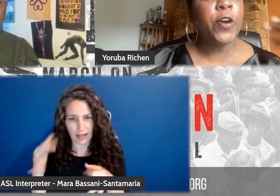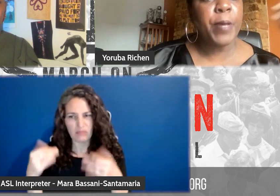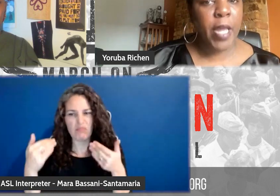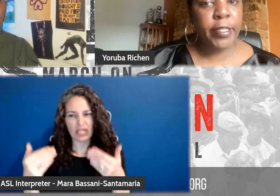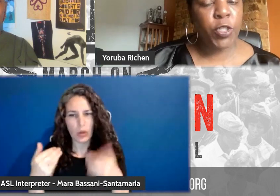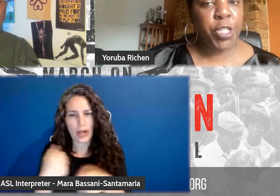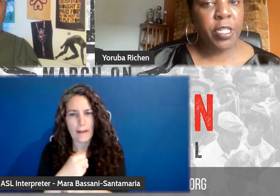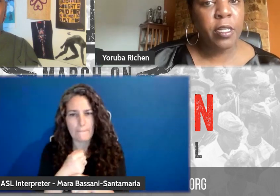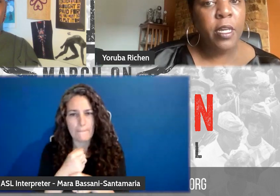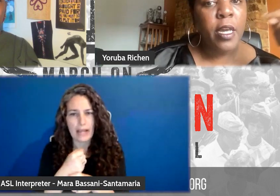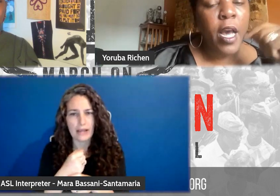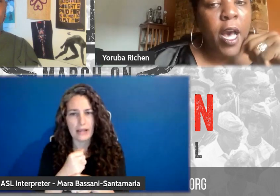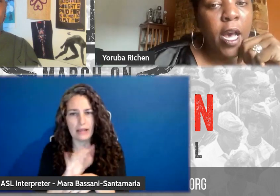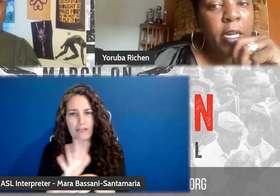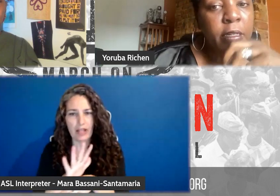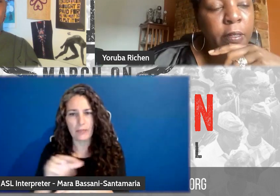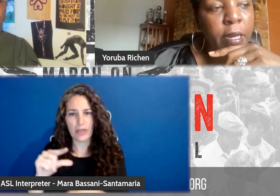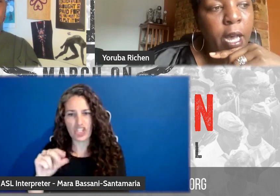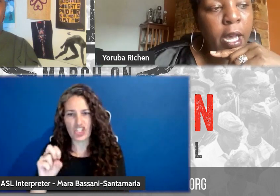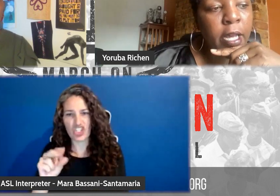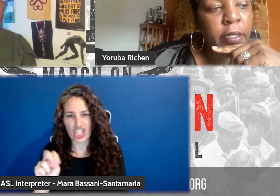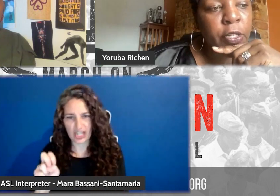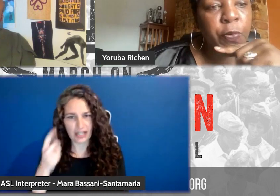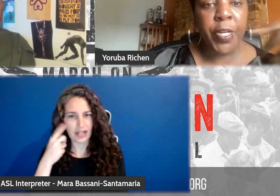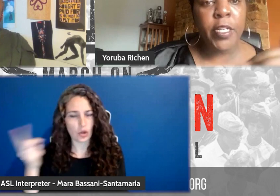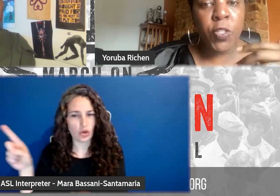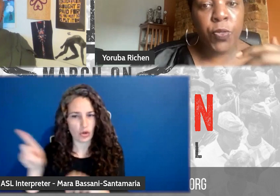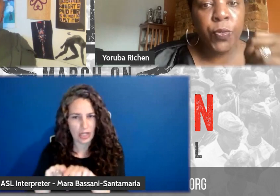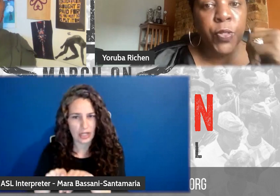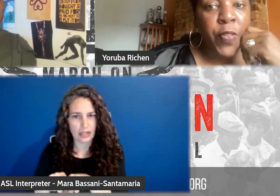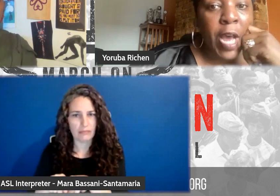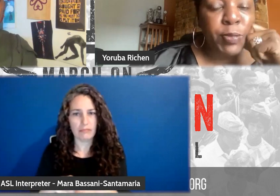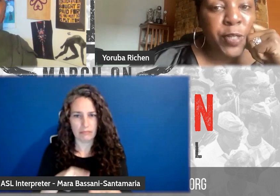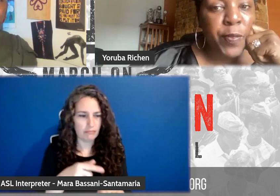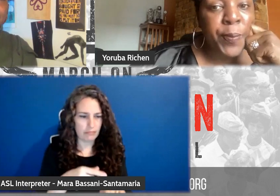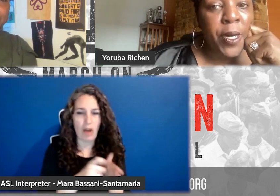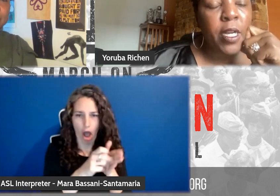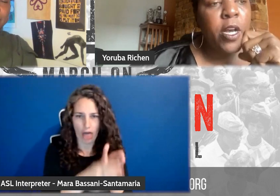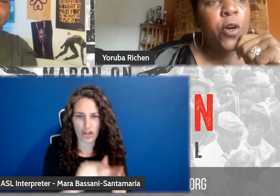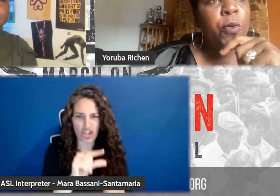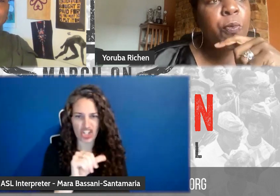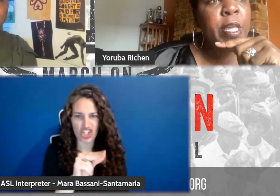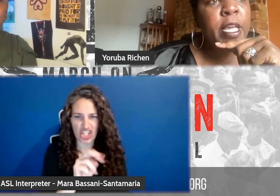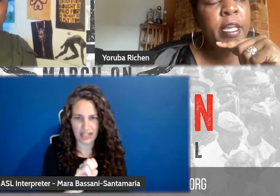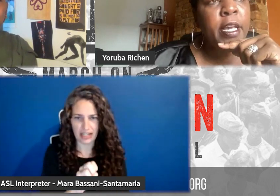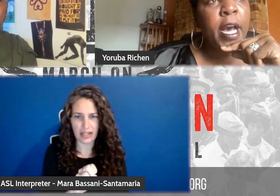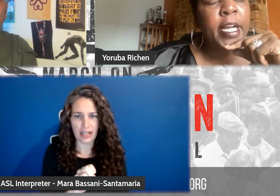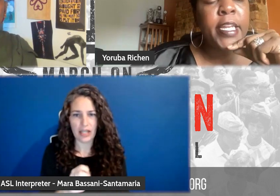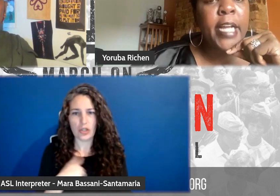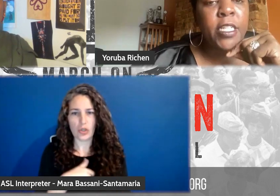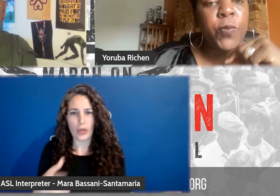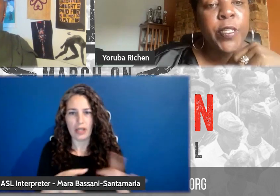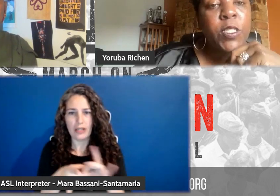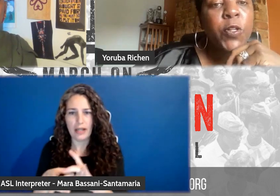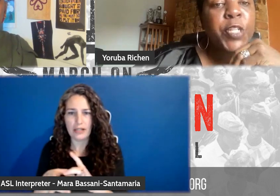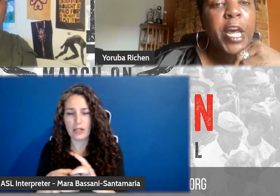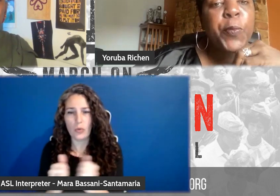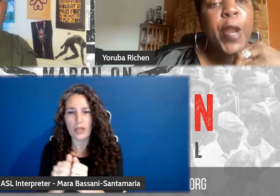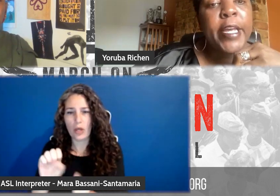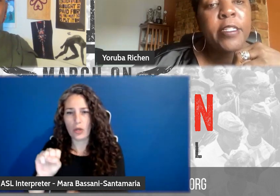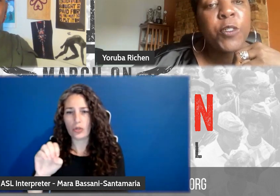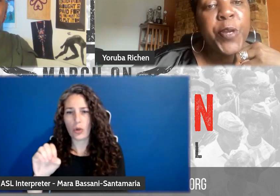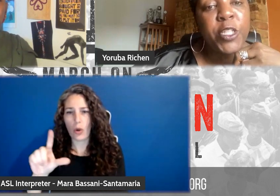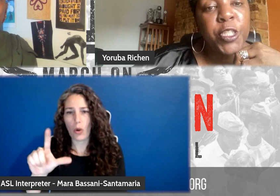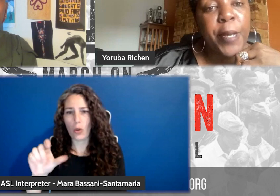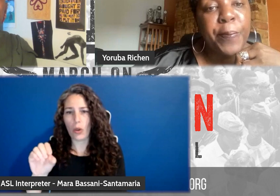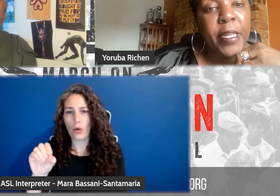film and Gene agreed to, you know, the option of the book, we connected with Soledad